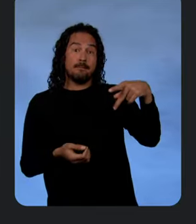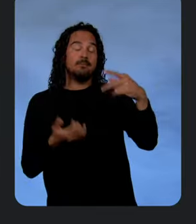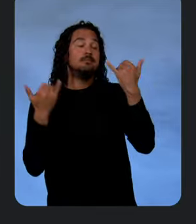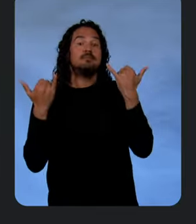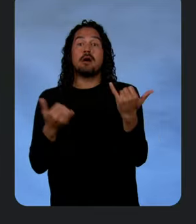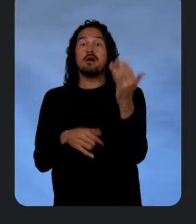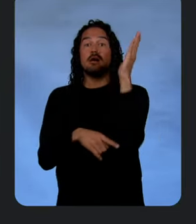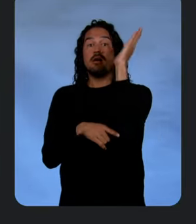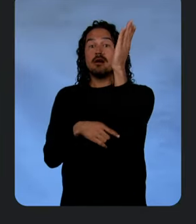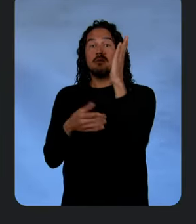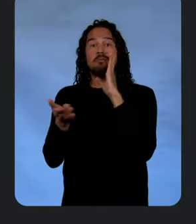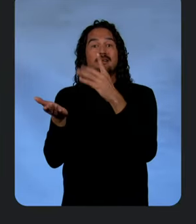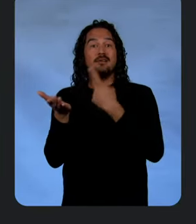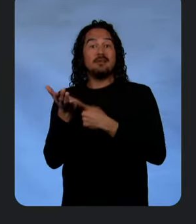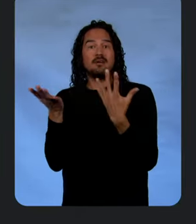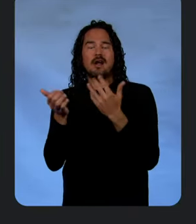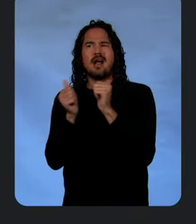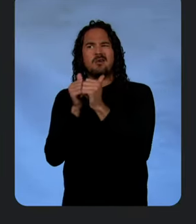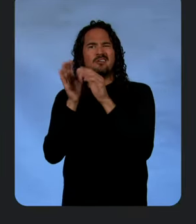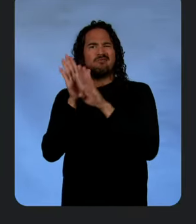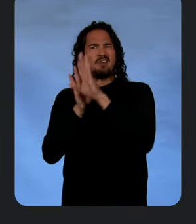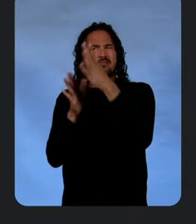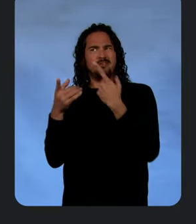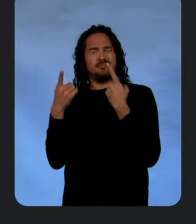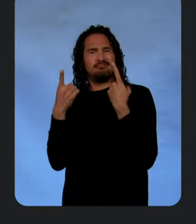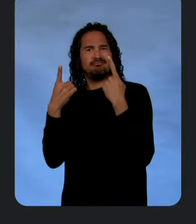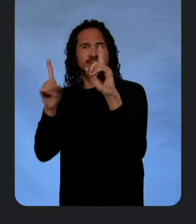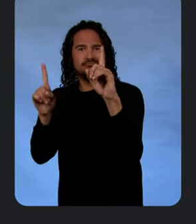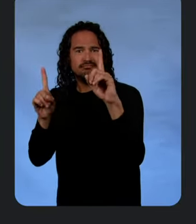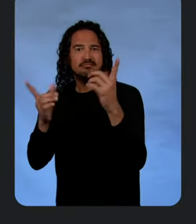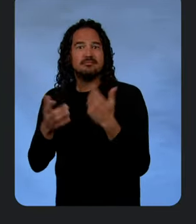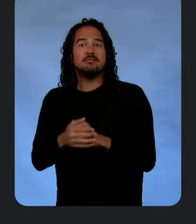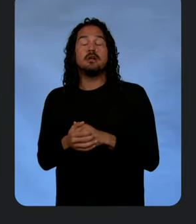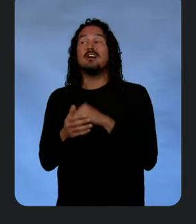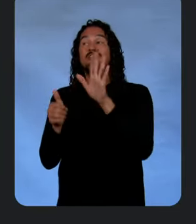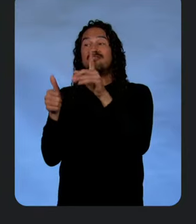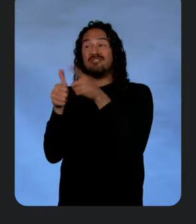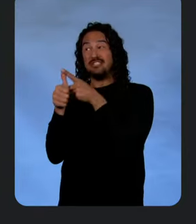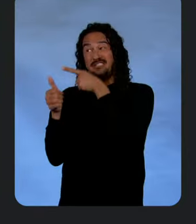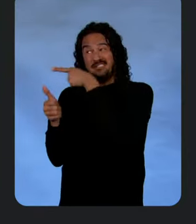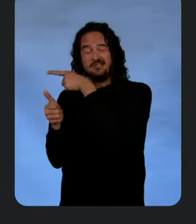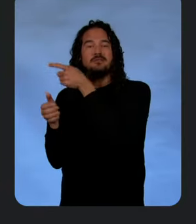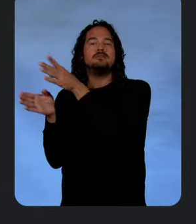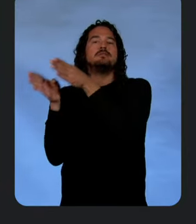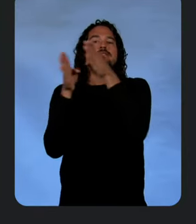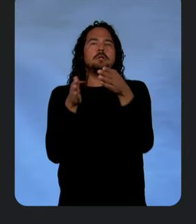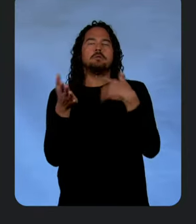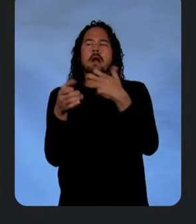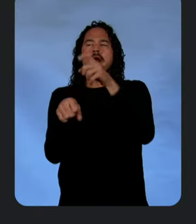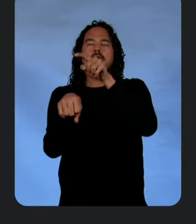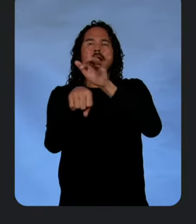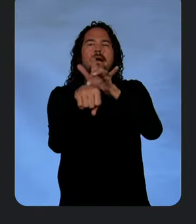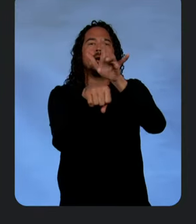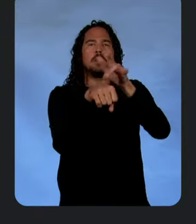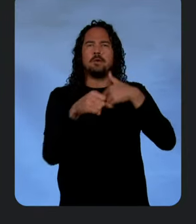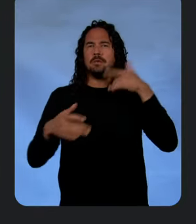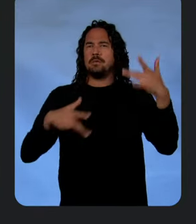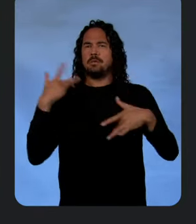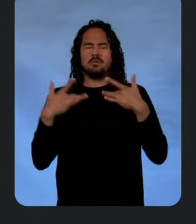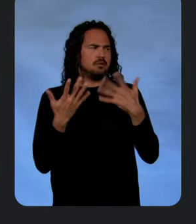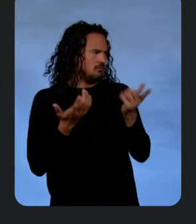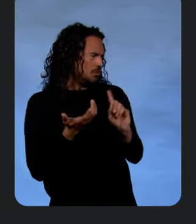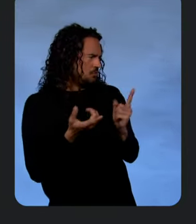we're going to see how developers can accomplish this. But first, I want to talk about a few products I'm excited about. I know you are. Where do we start? Okay,